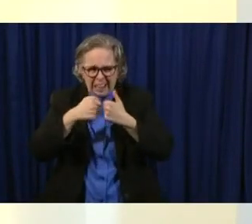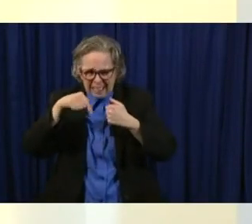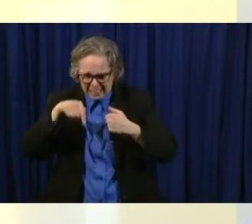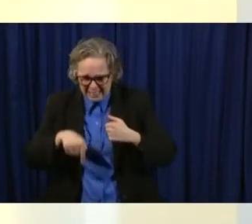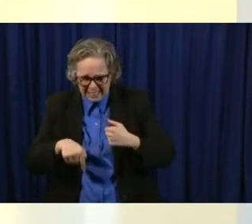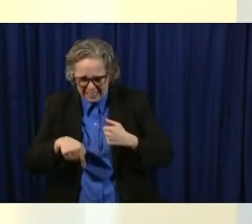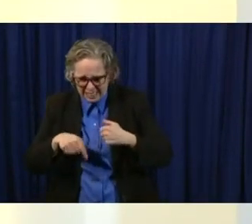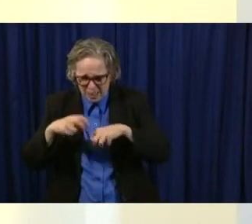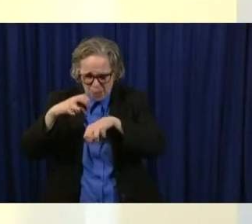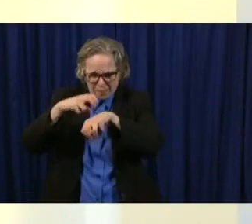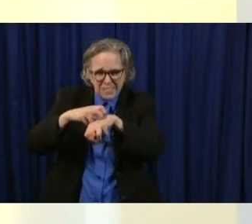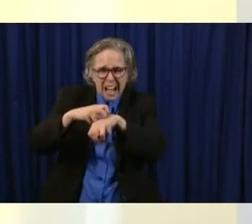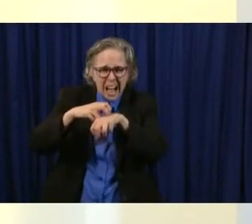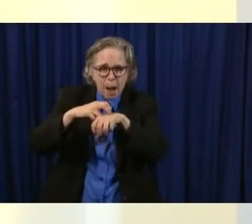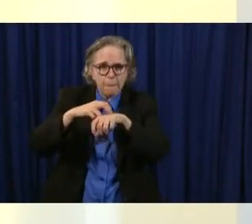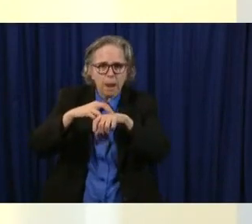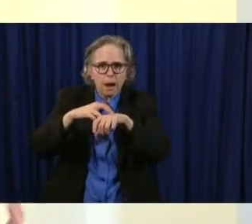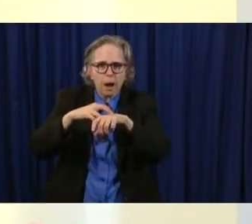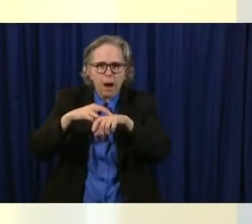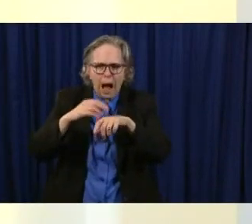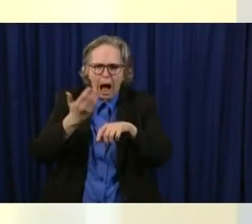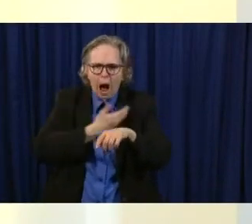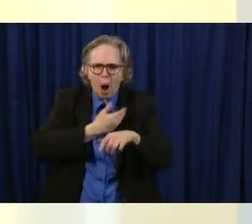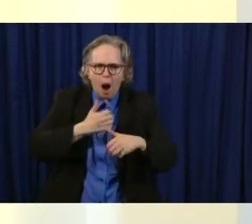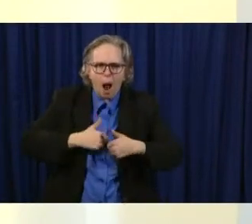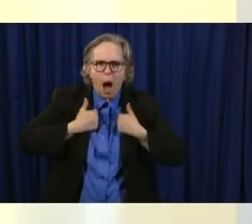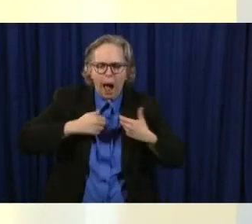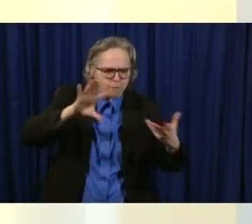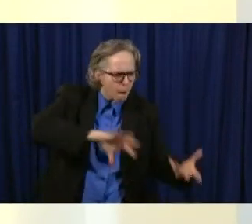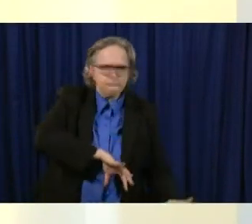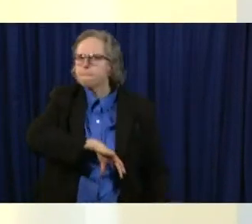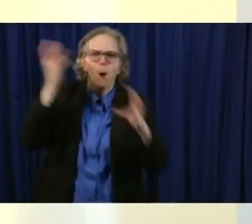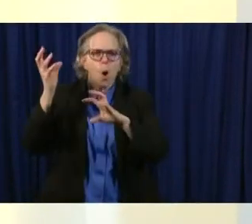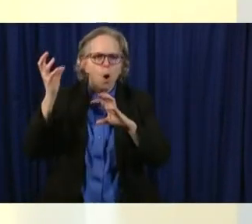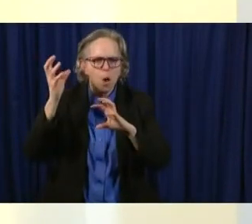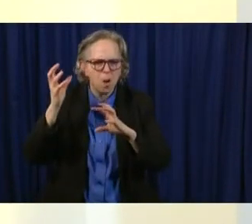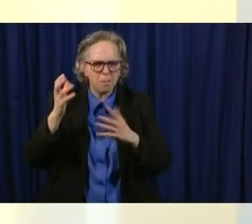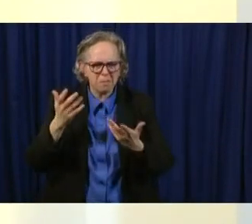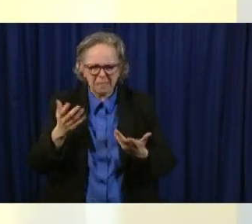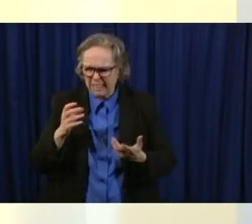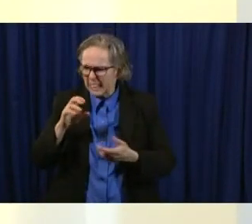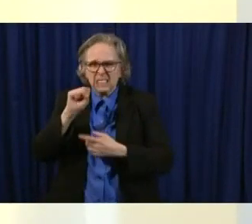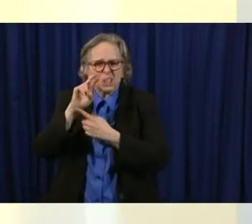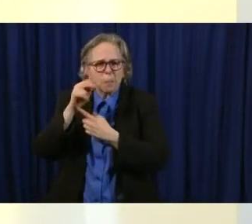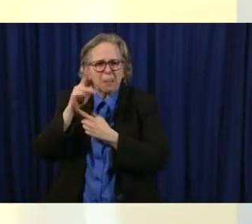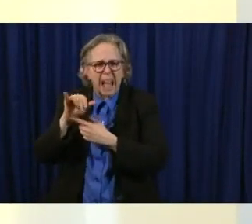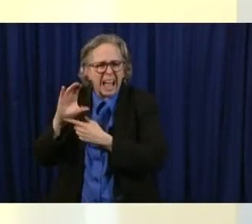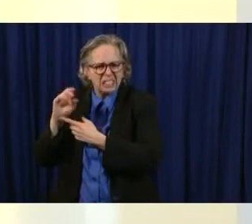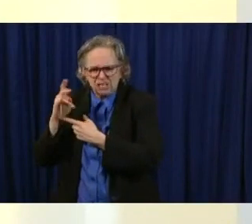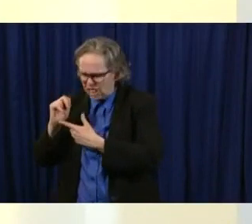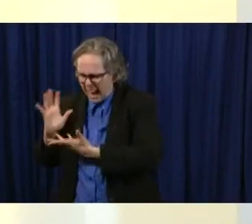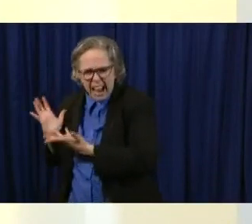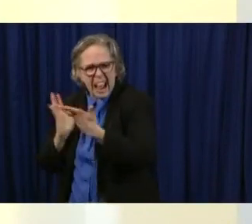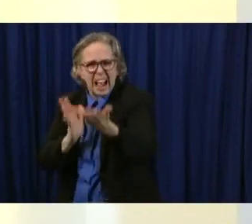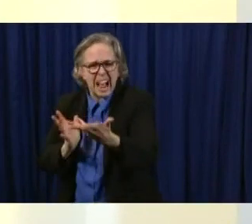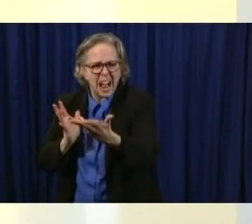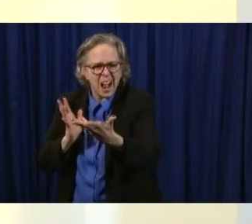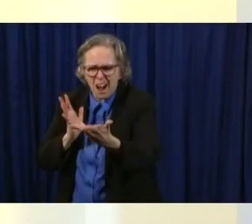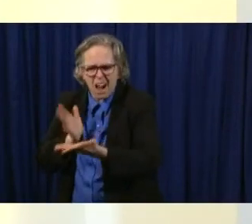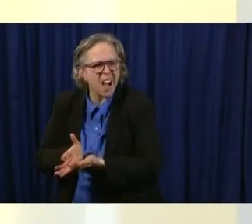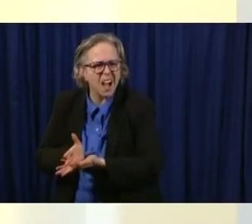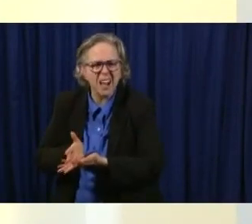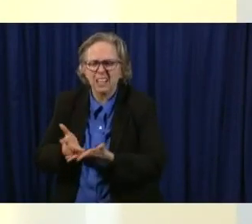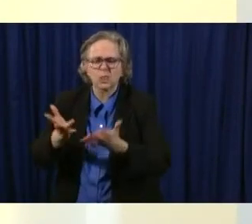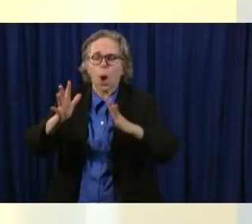but the disruption it brings to our lives, to our supply chains, to everything we've sort of known. And it's, it's